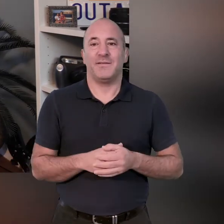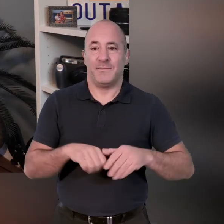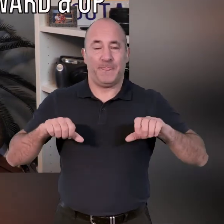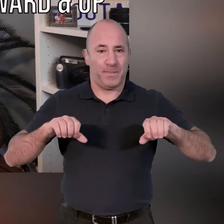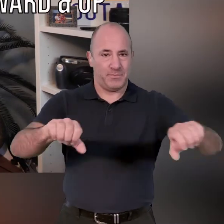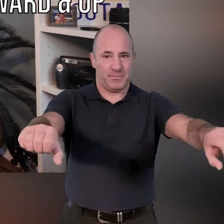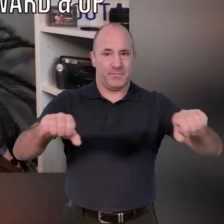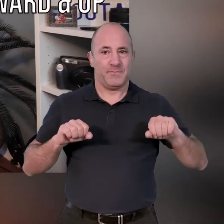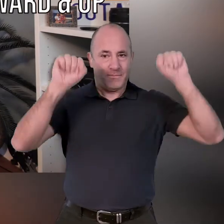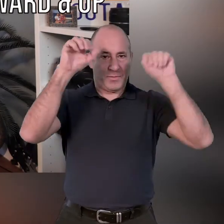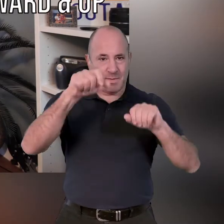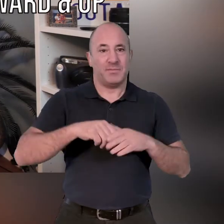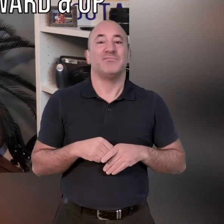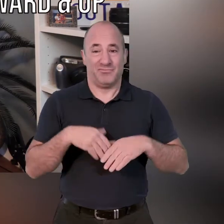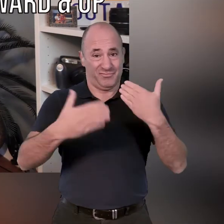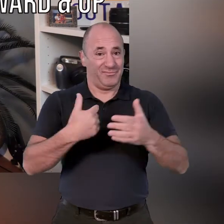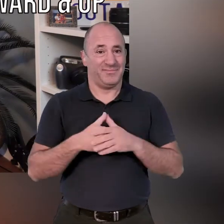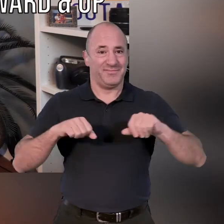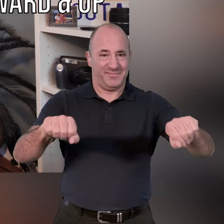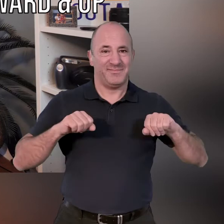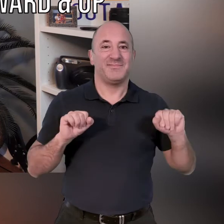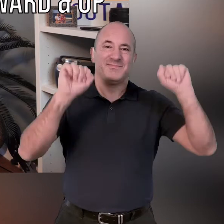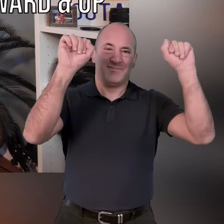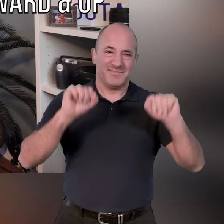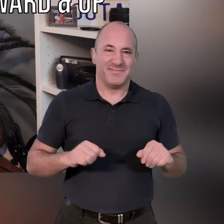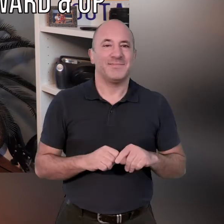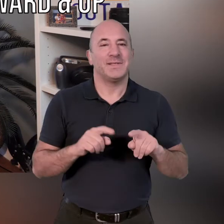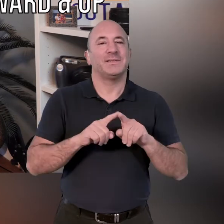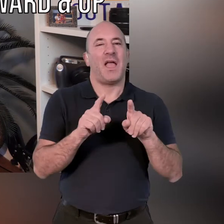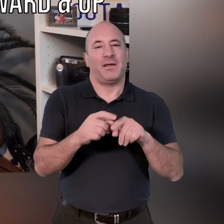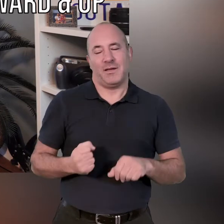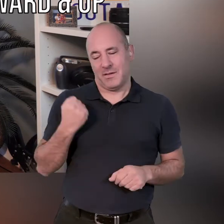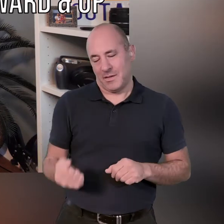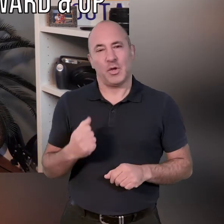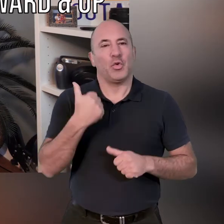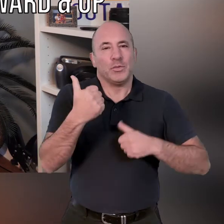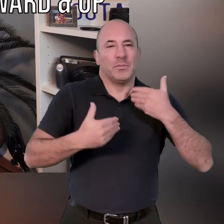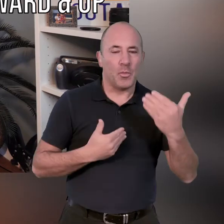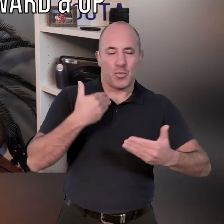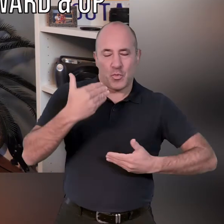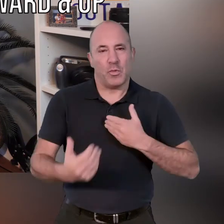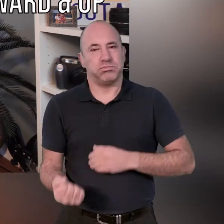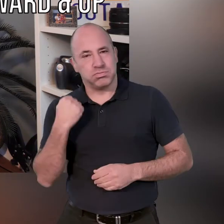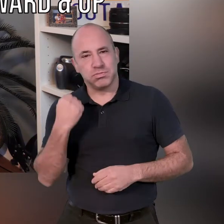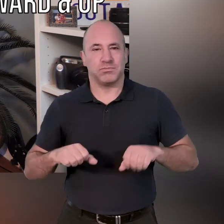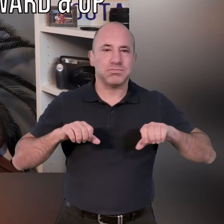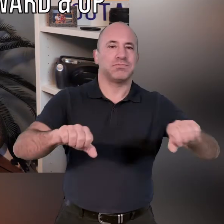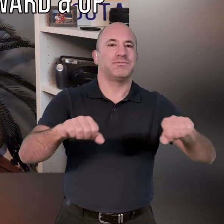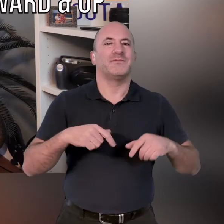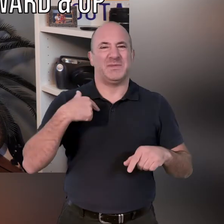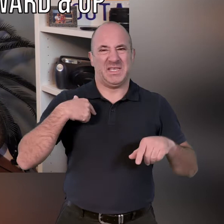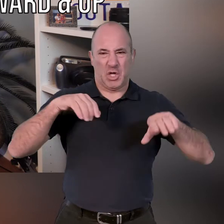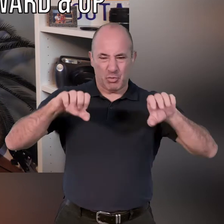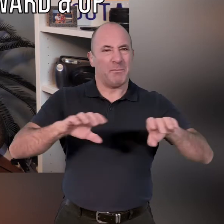ready forwards and up so we'll say on the dumbbells uh try and get as good a range of motion as i as always uh